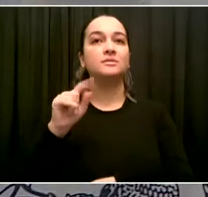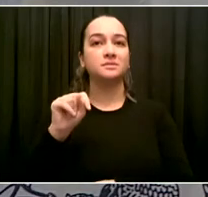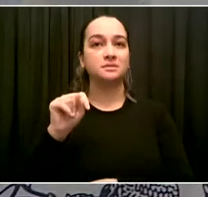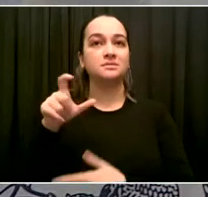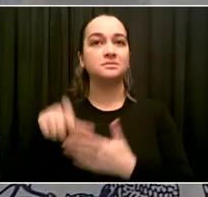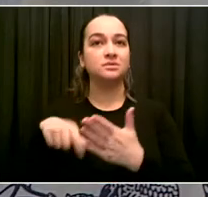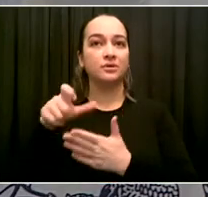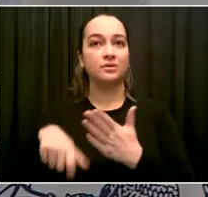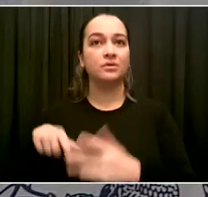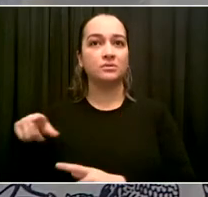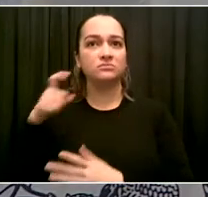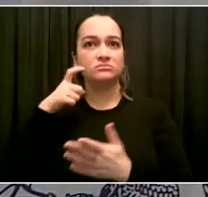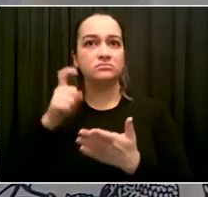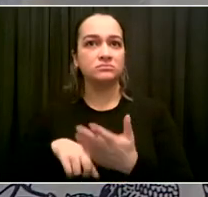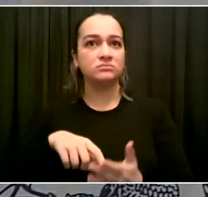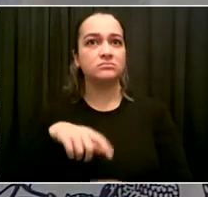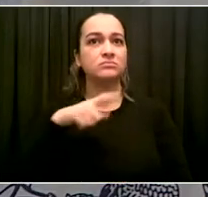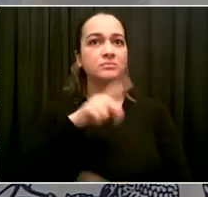million in a month.